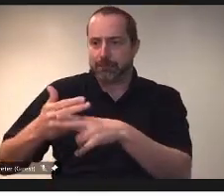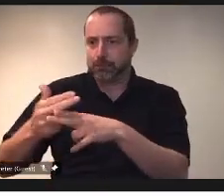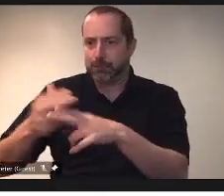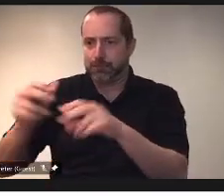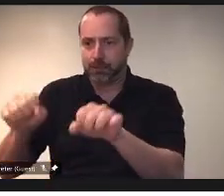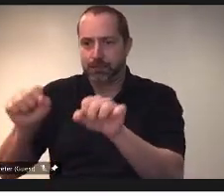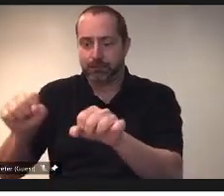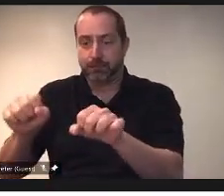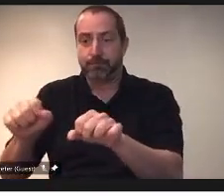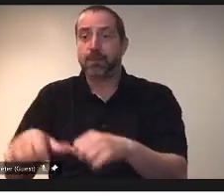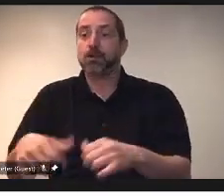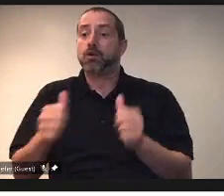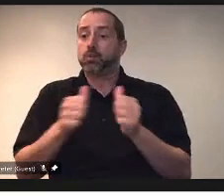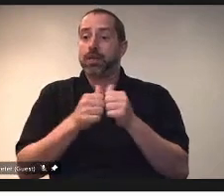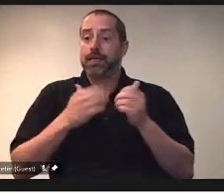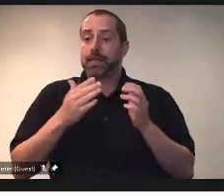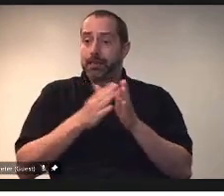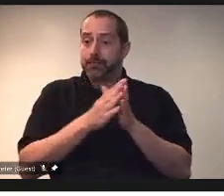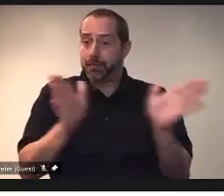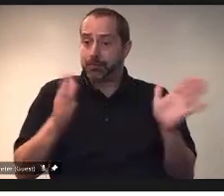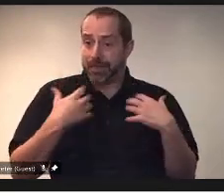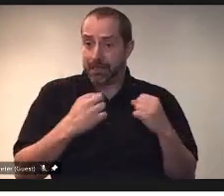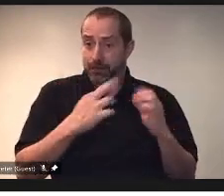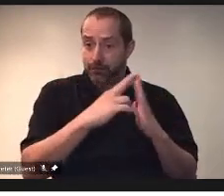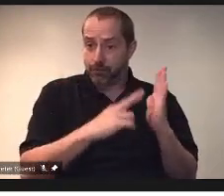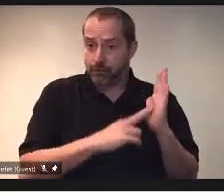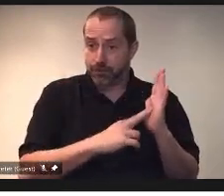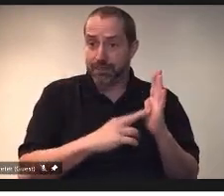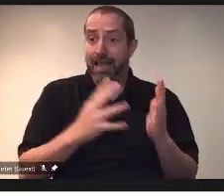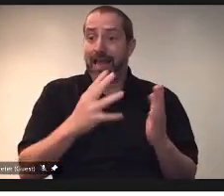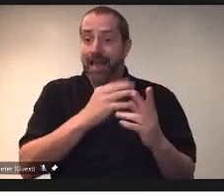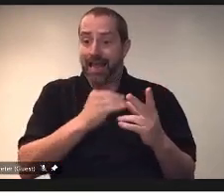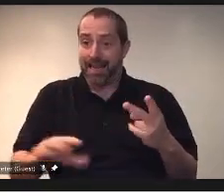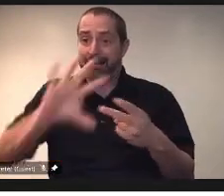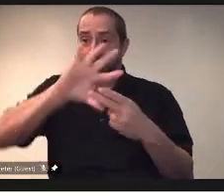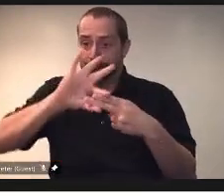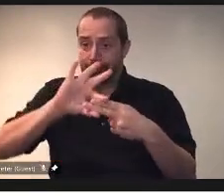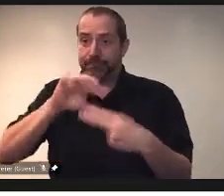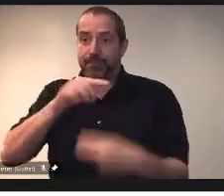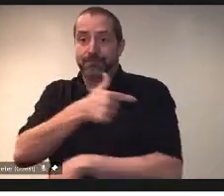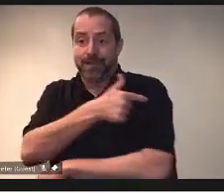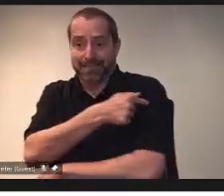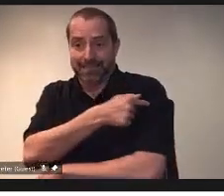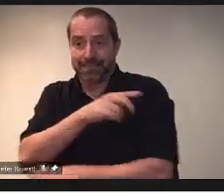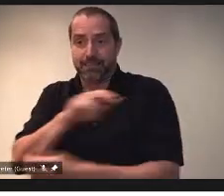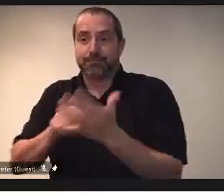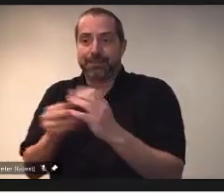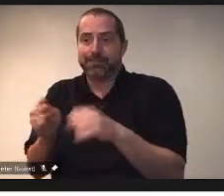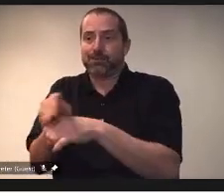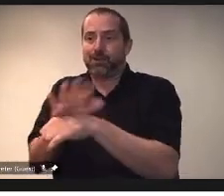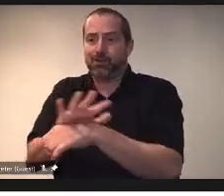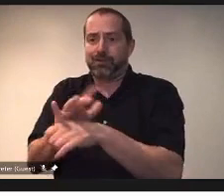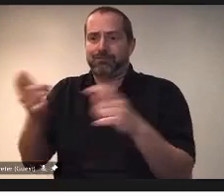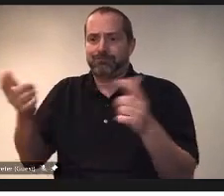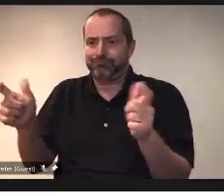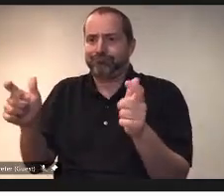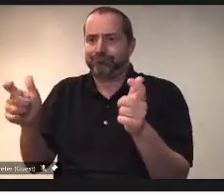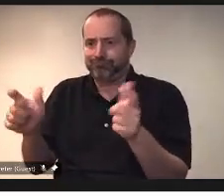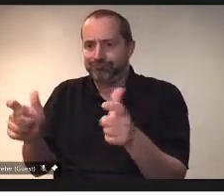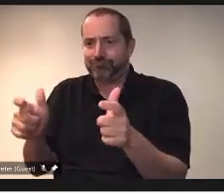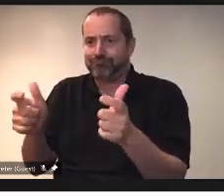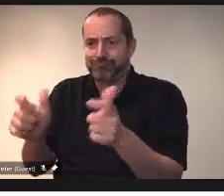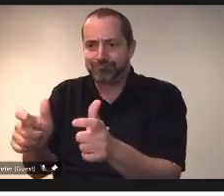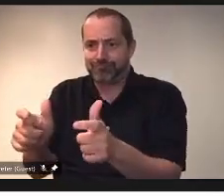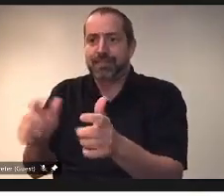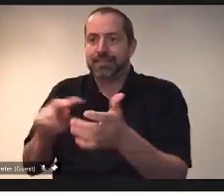vaccinations are now pushing our case numbers to lower and lower levels. That is allowing us to, in a systematic way,